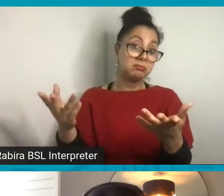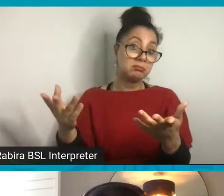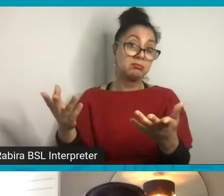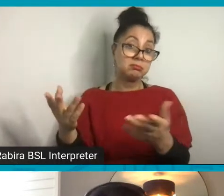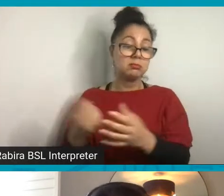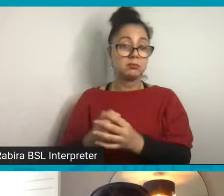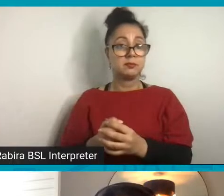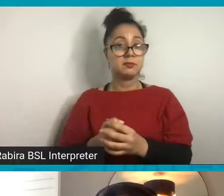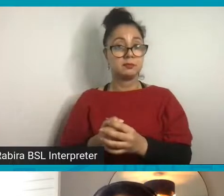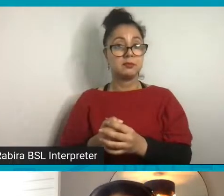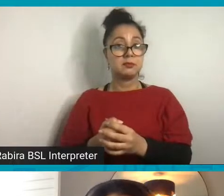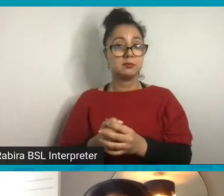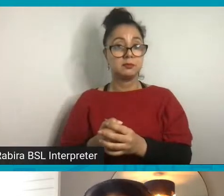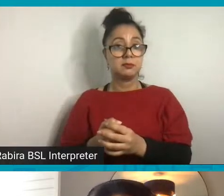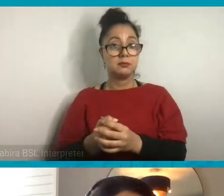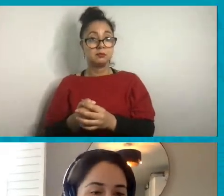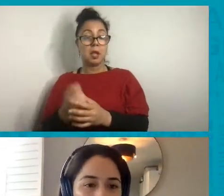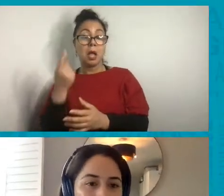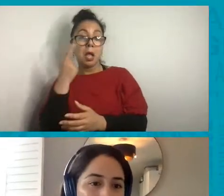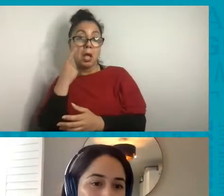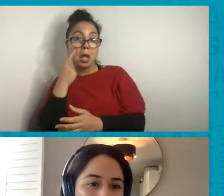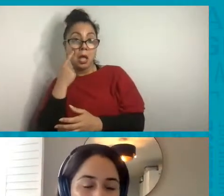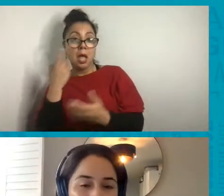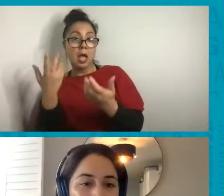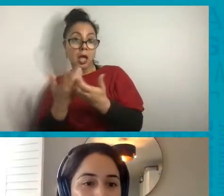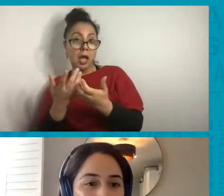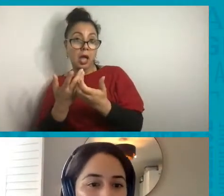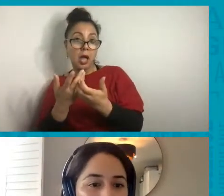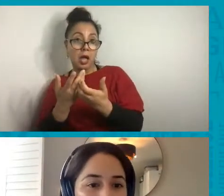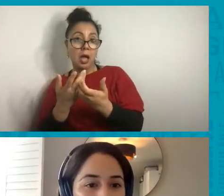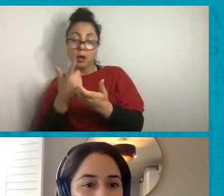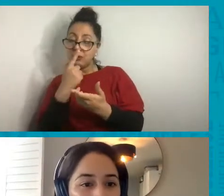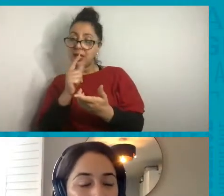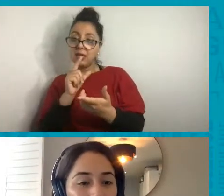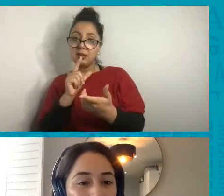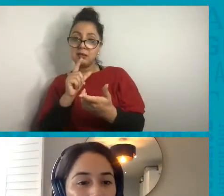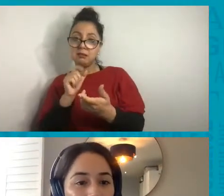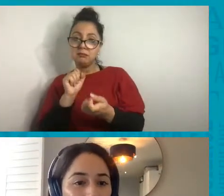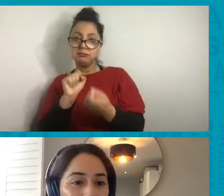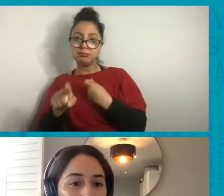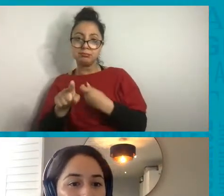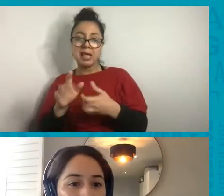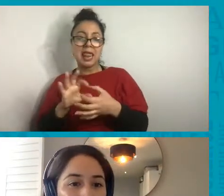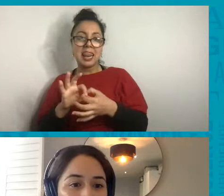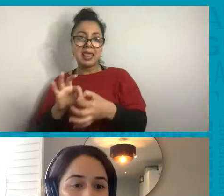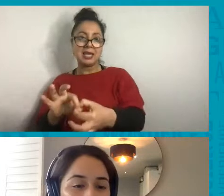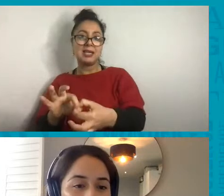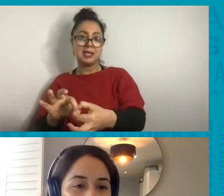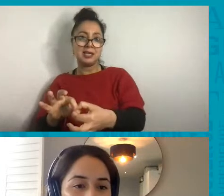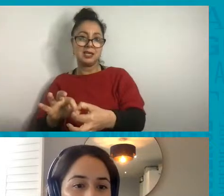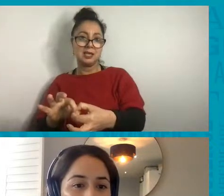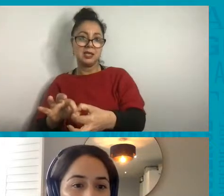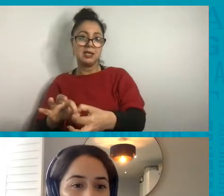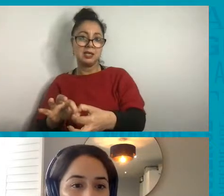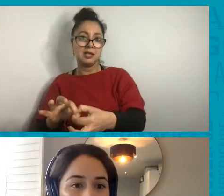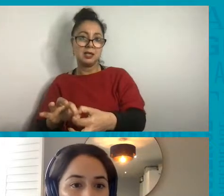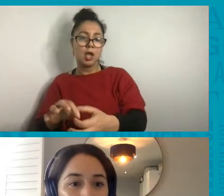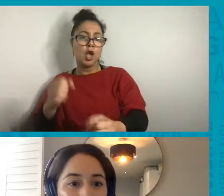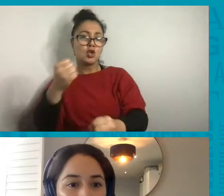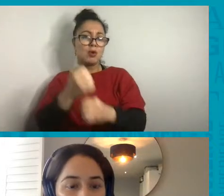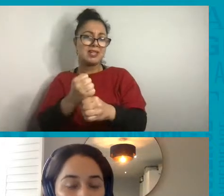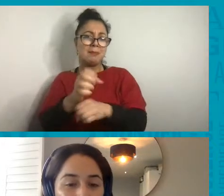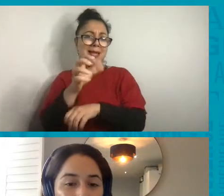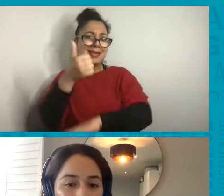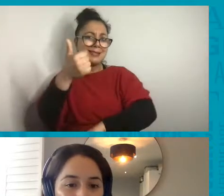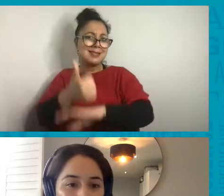to the page, we can send the link around of like the Grand Time Institute of Nine Things You Can Do About